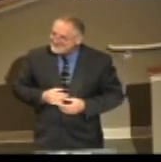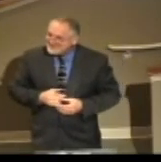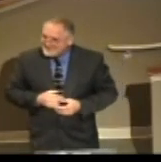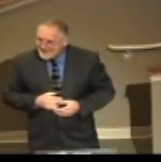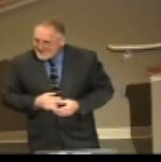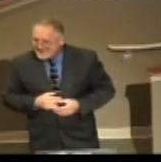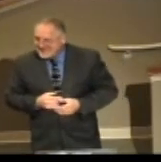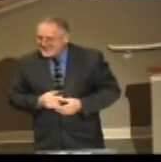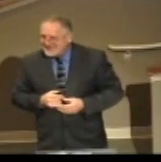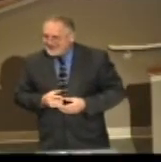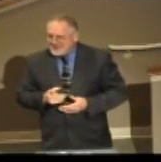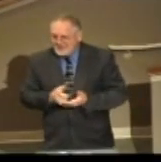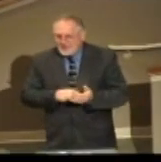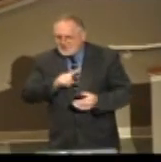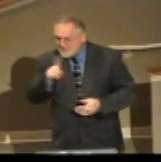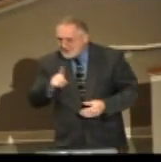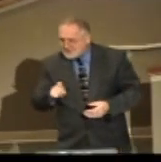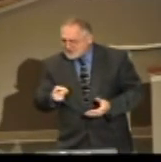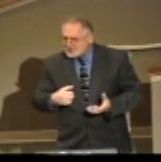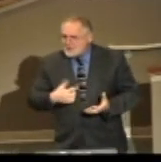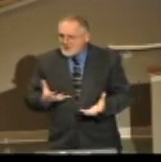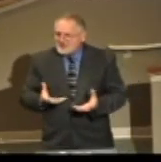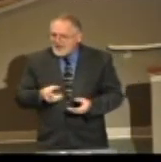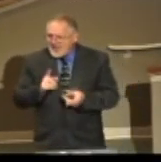He said, well, what is that question you'd like to ask?